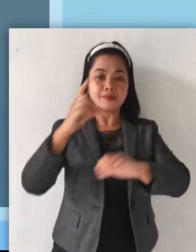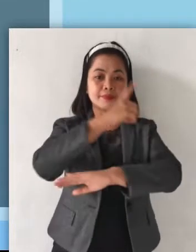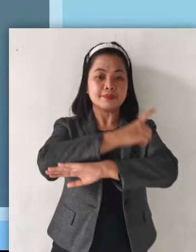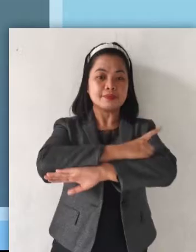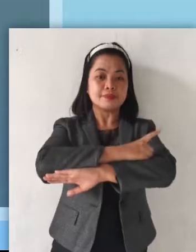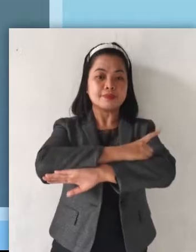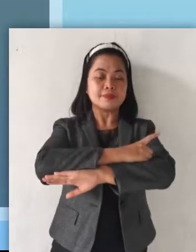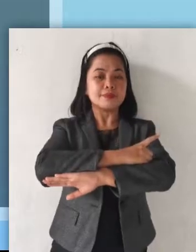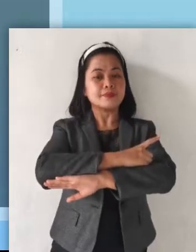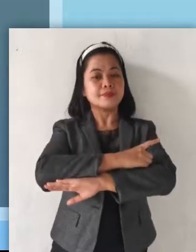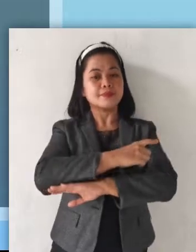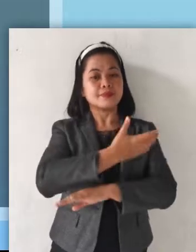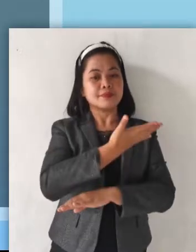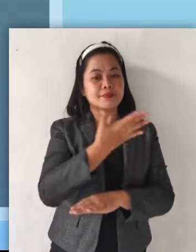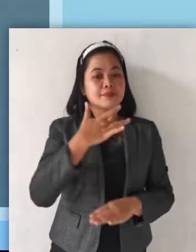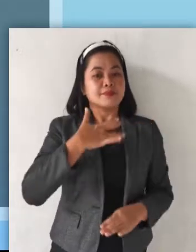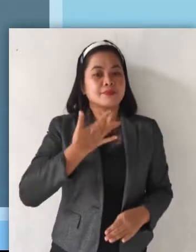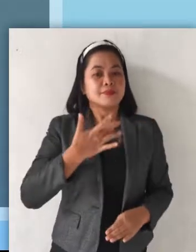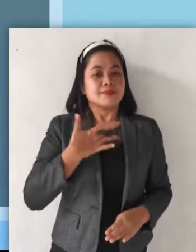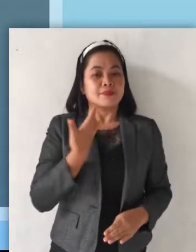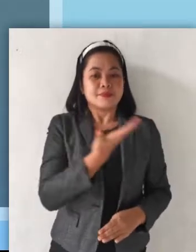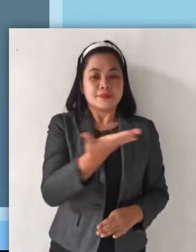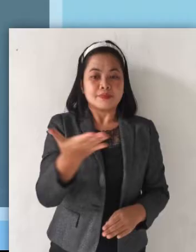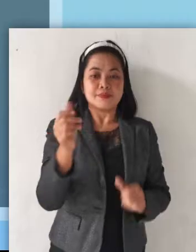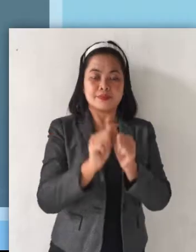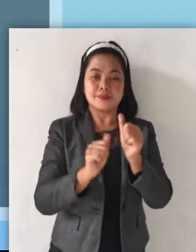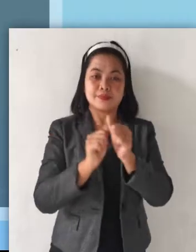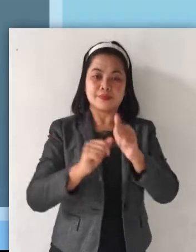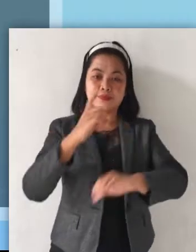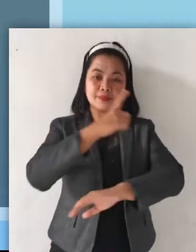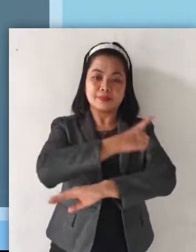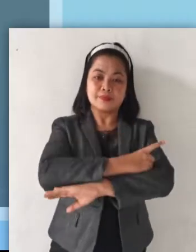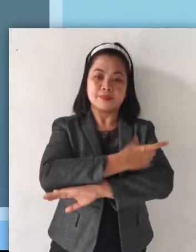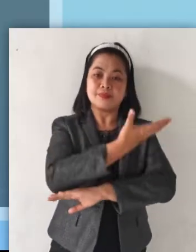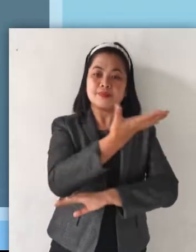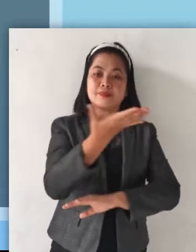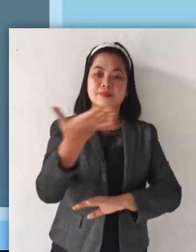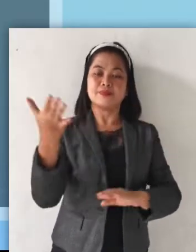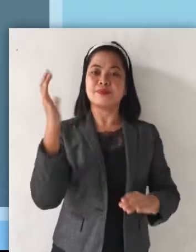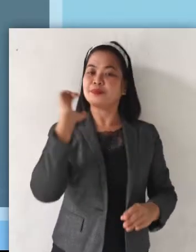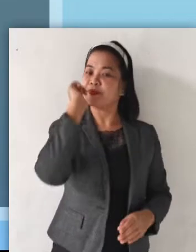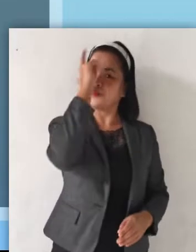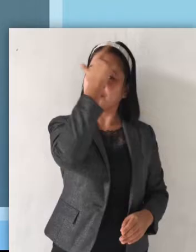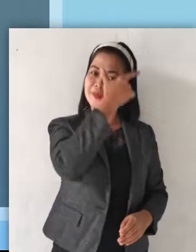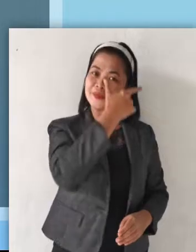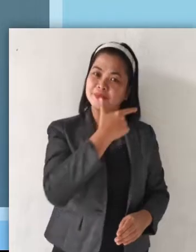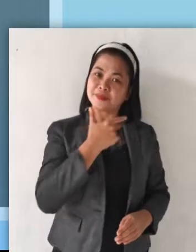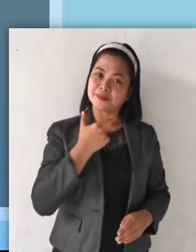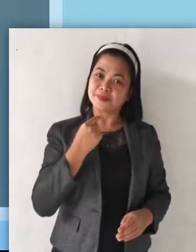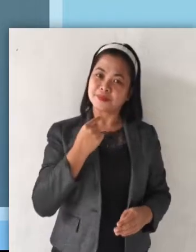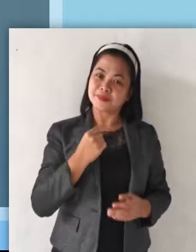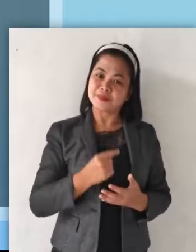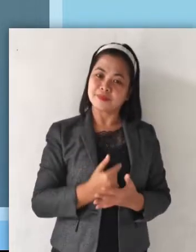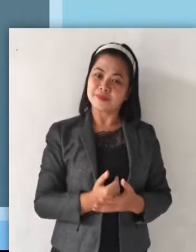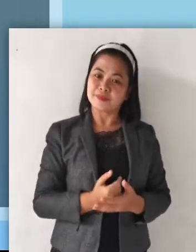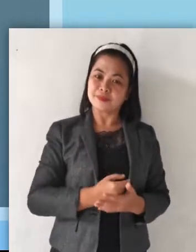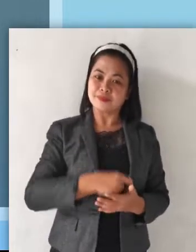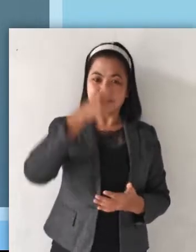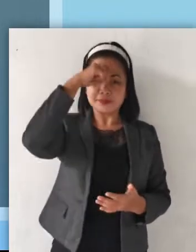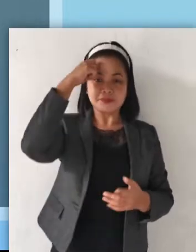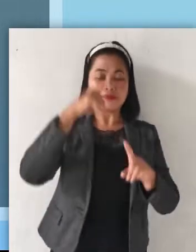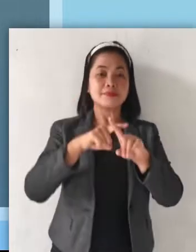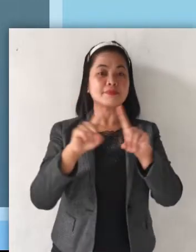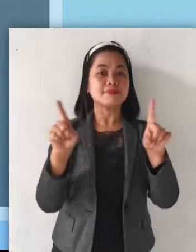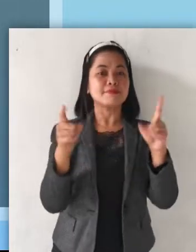We feel them every day. They are lovely. Because they differ